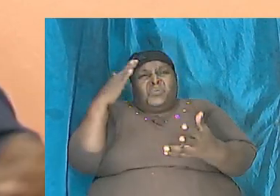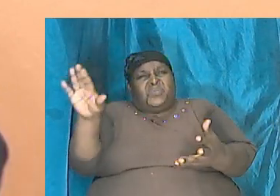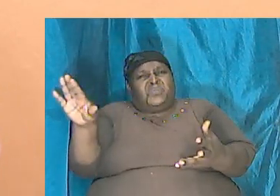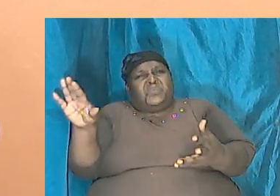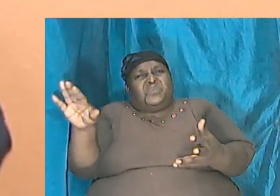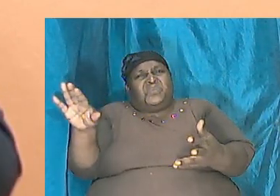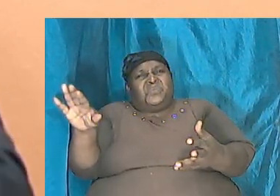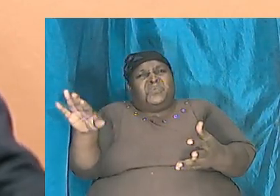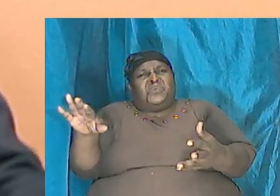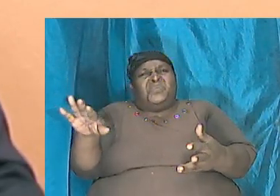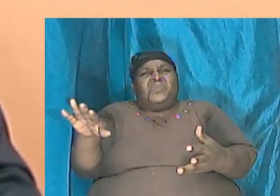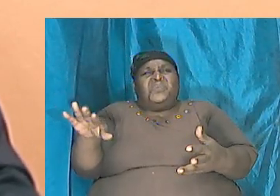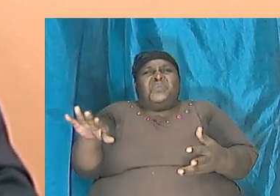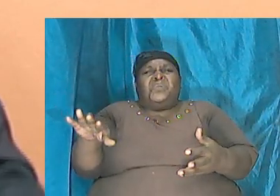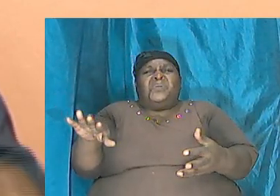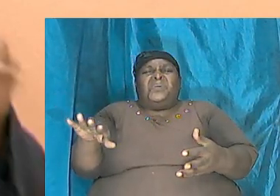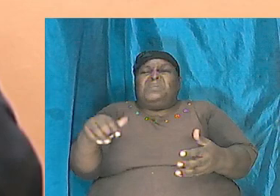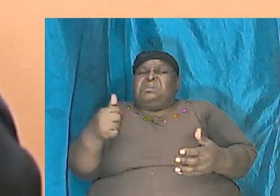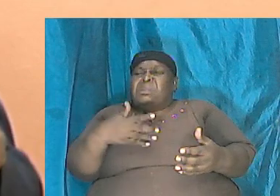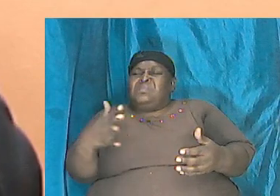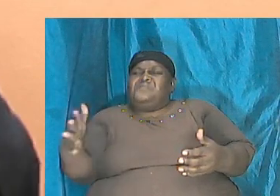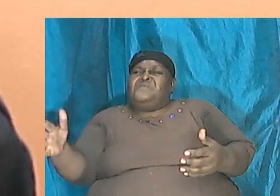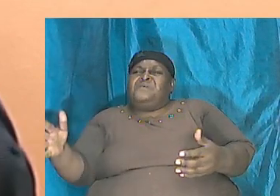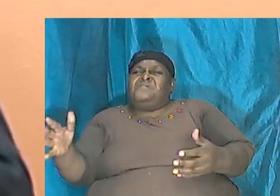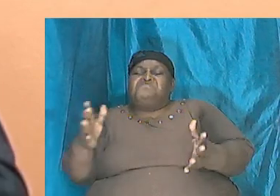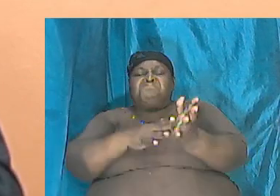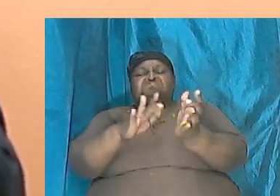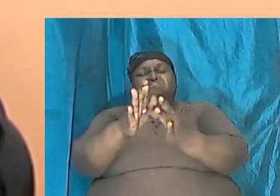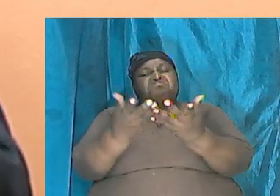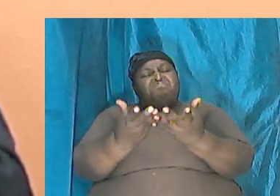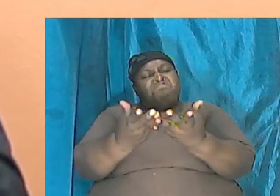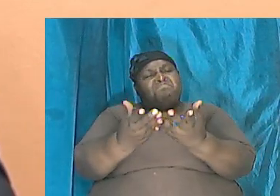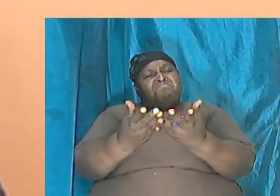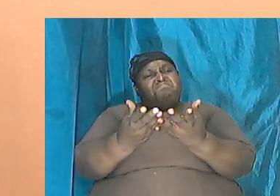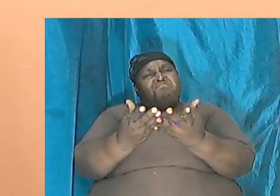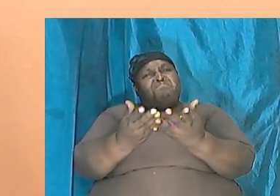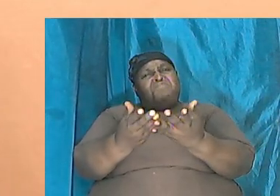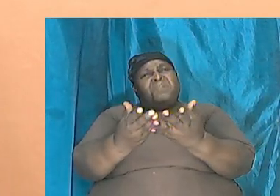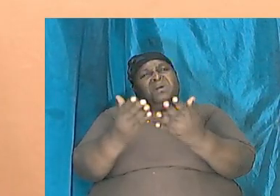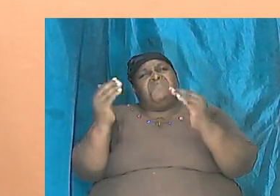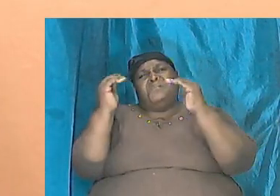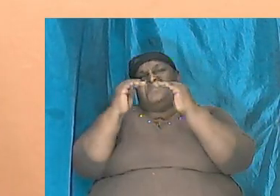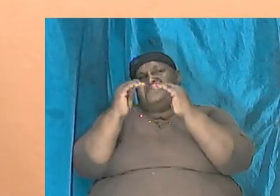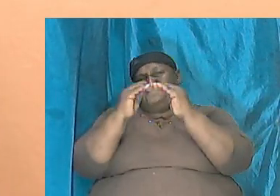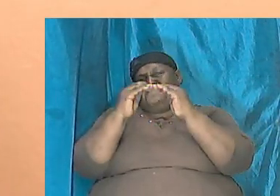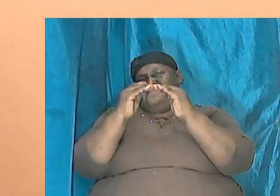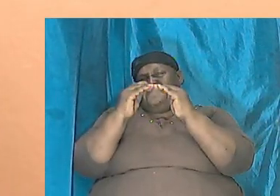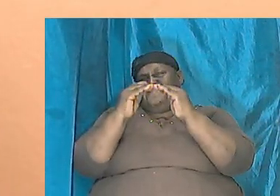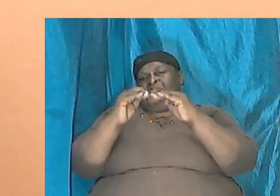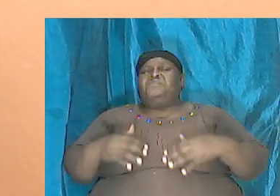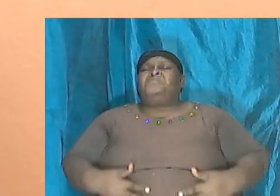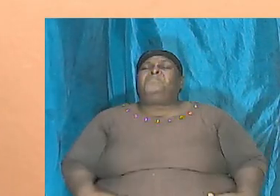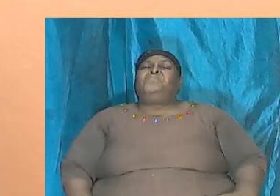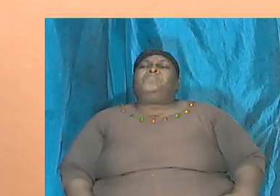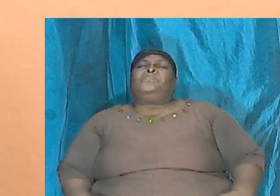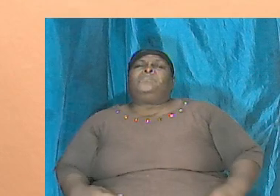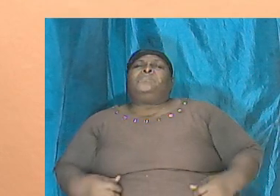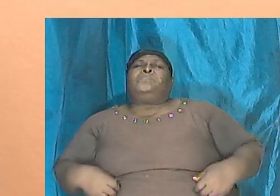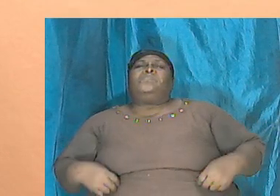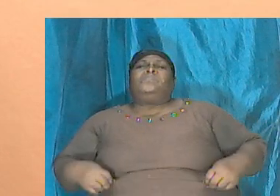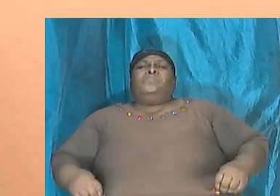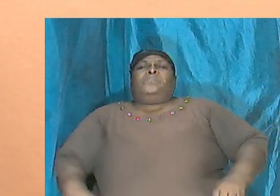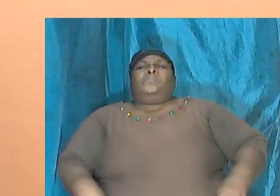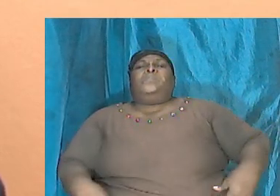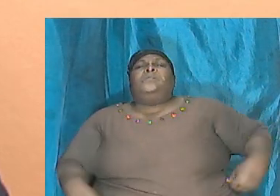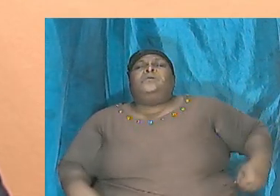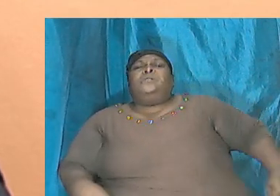by name or anything like that. the Bible is limited. But we want to go back to Genesis,